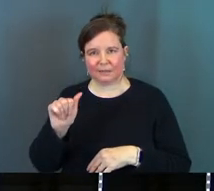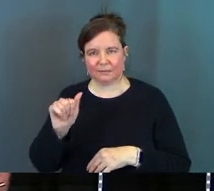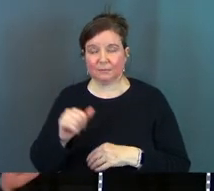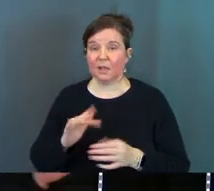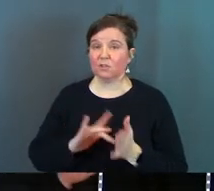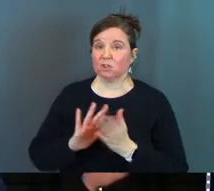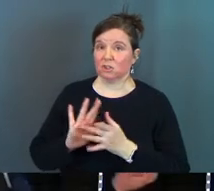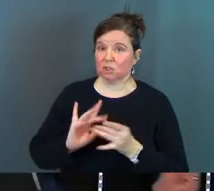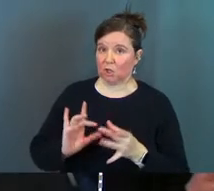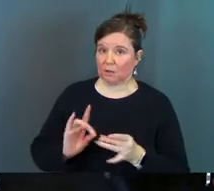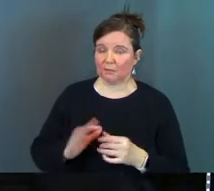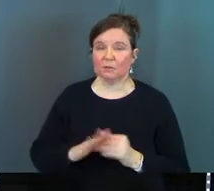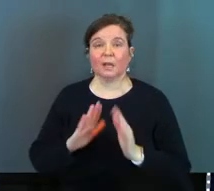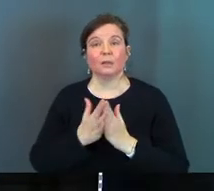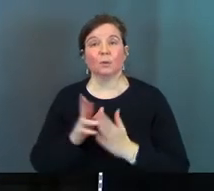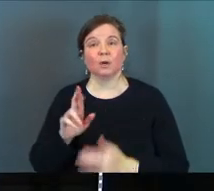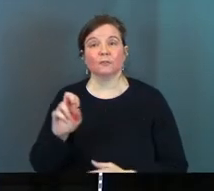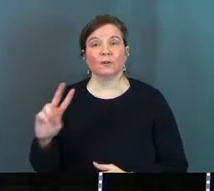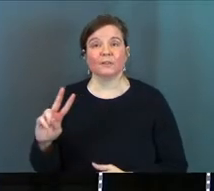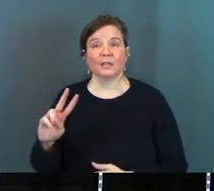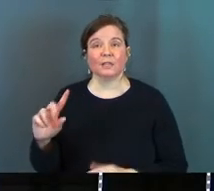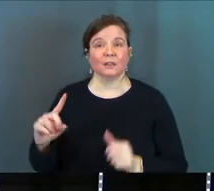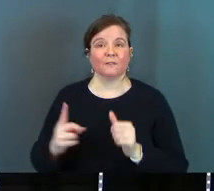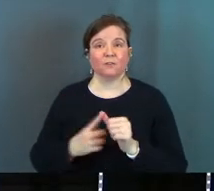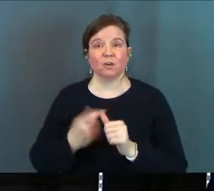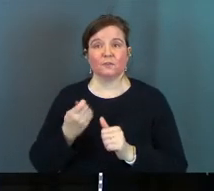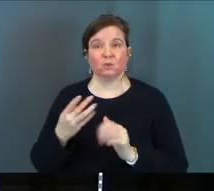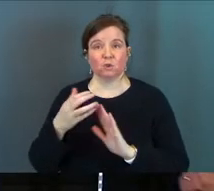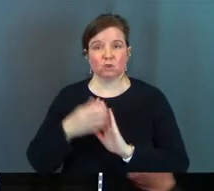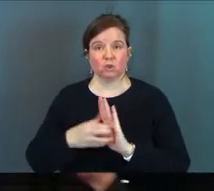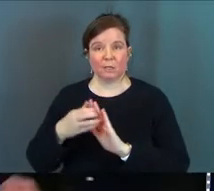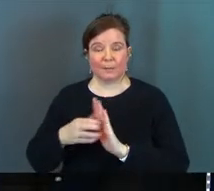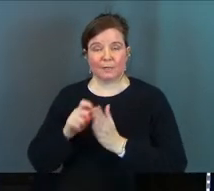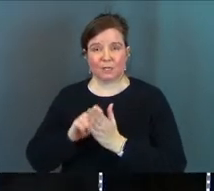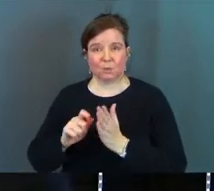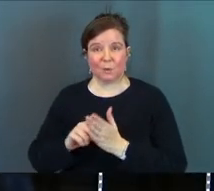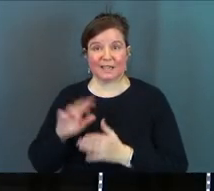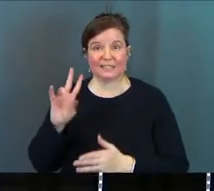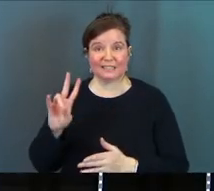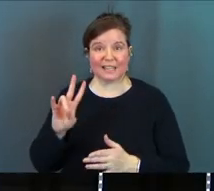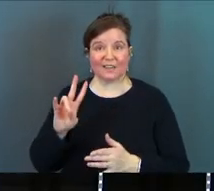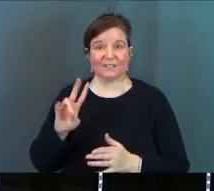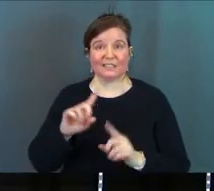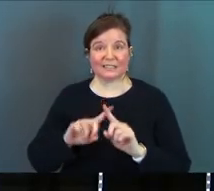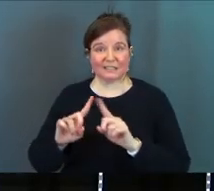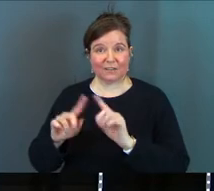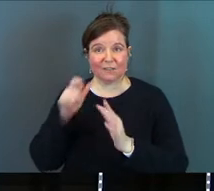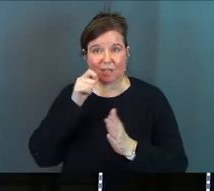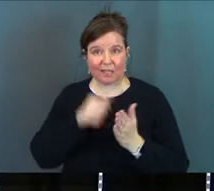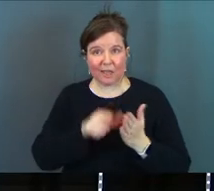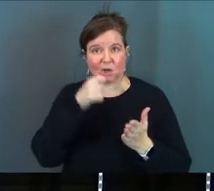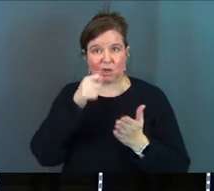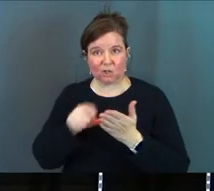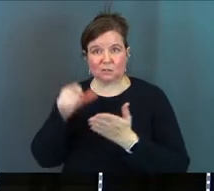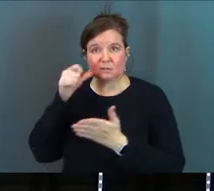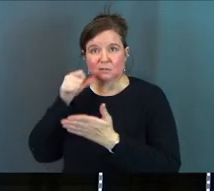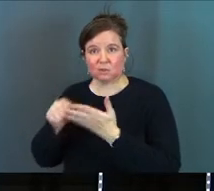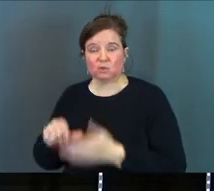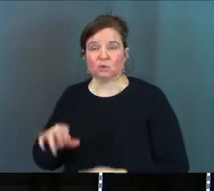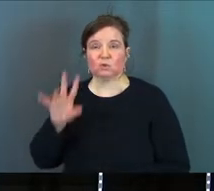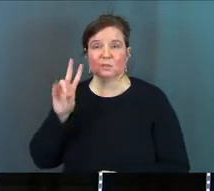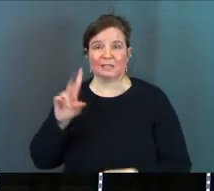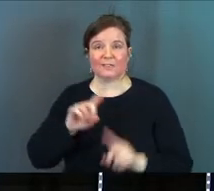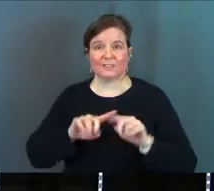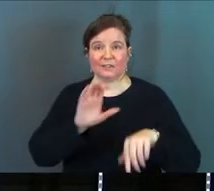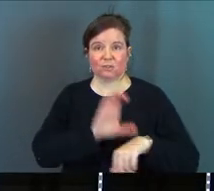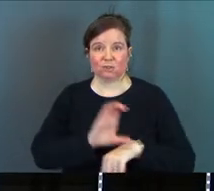Jesus talking in the book of Revelation in the first few chapters he writes seven letters to seven different churches